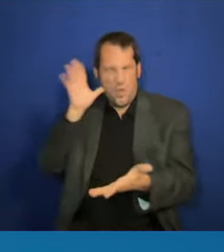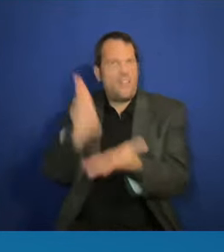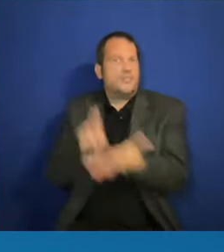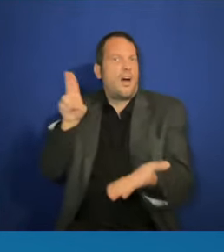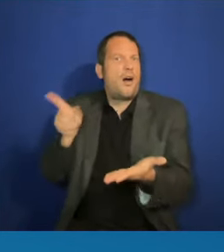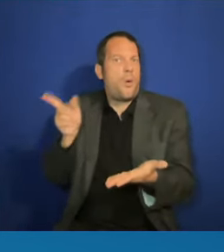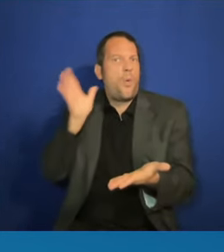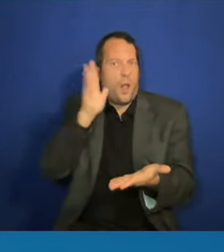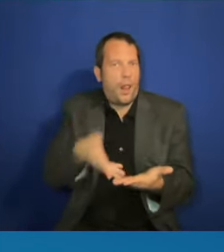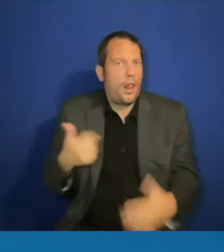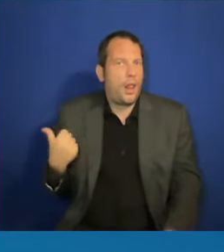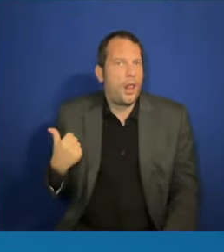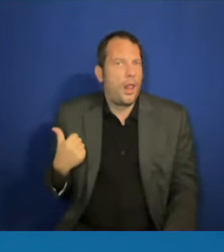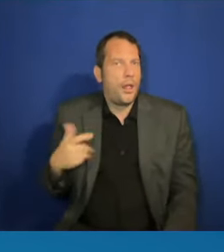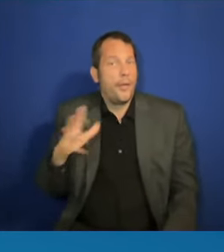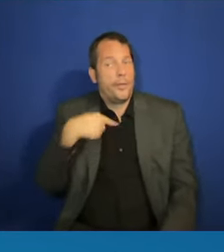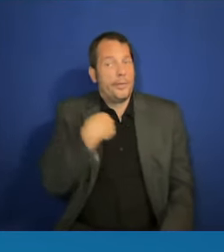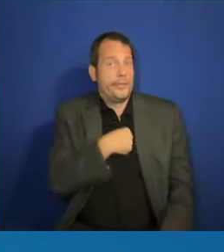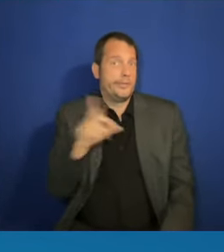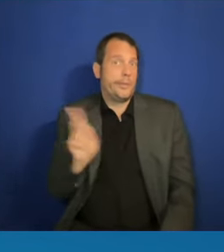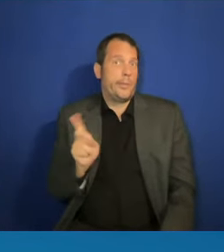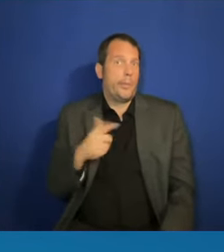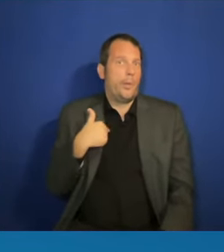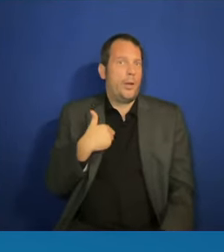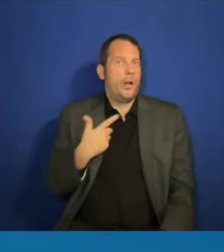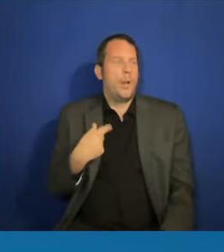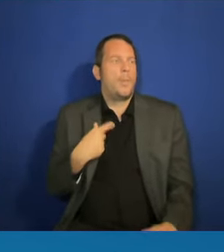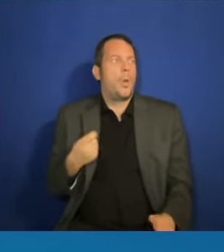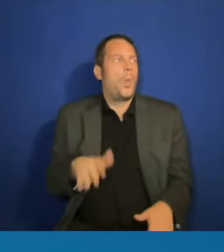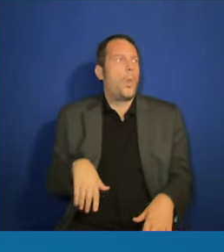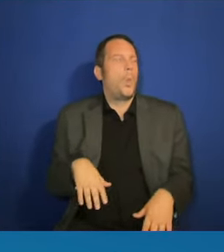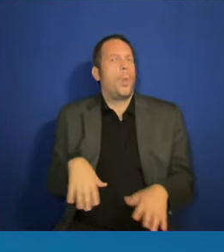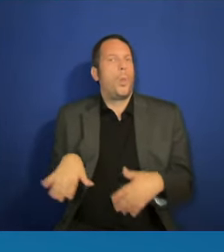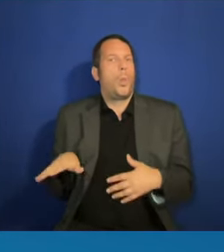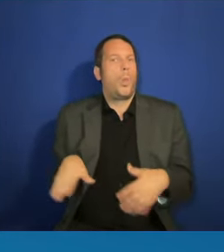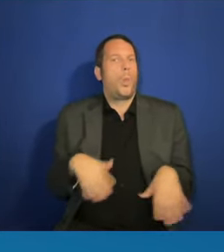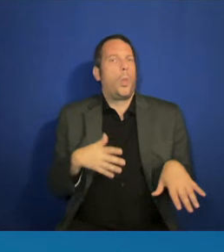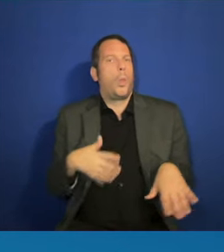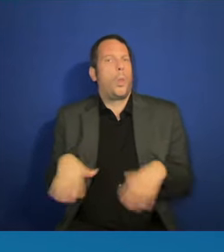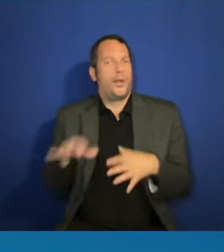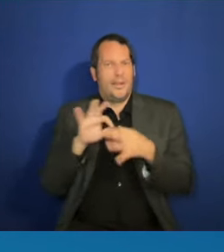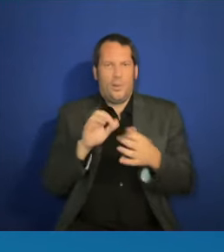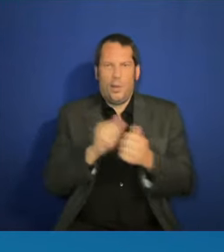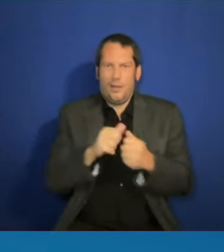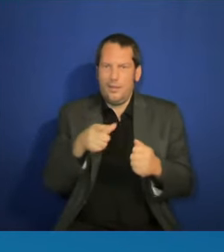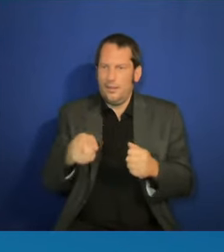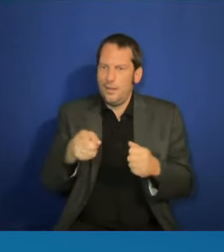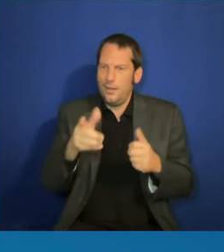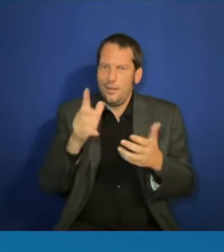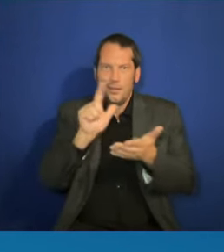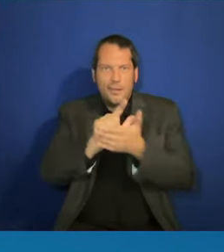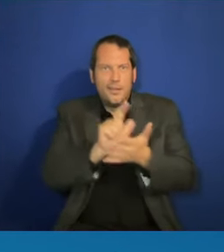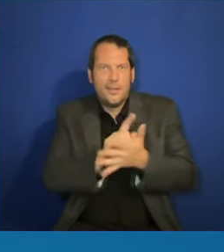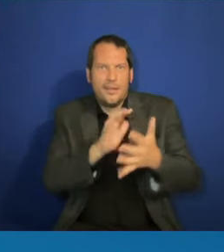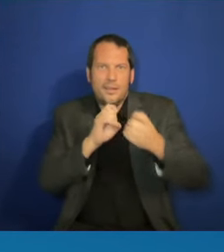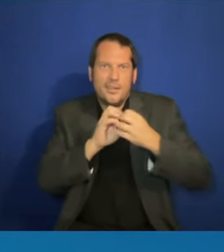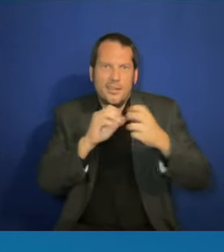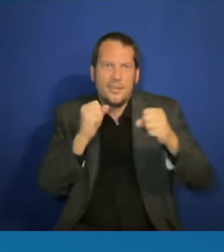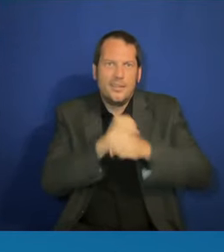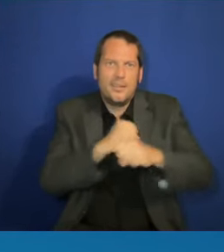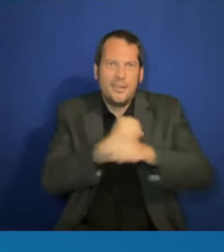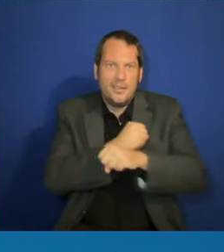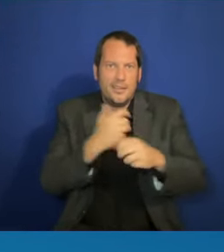We've let that pass, but I think we're woke now, and we're understanding the importance of winning these smaller elections that